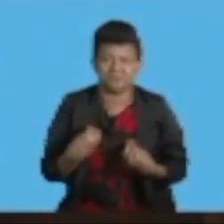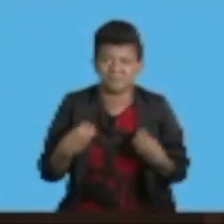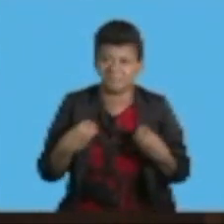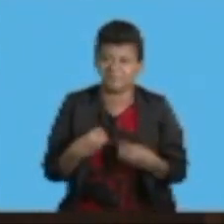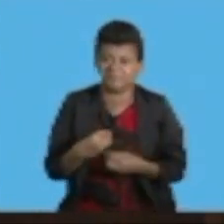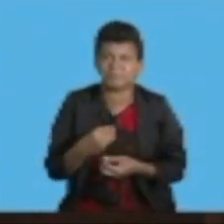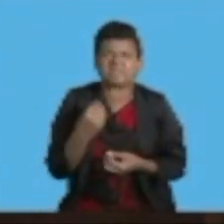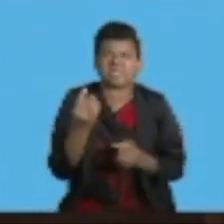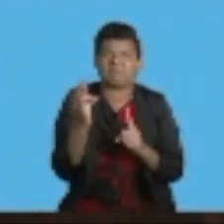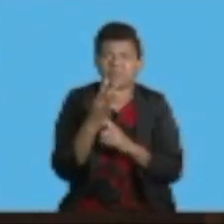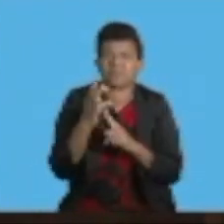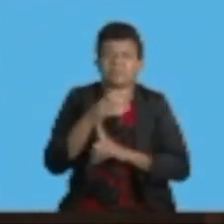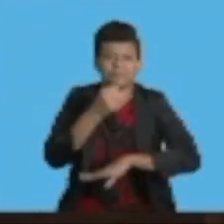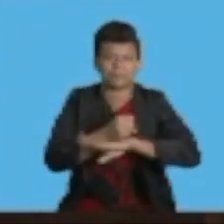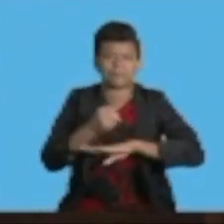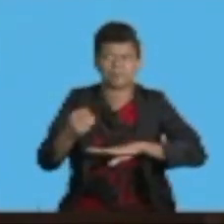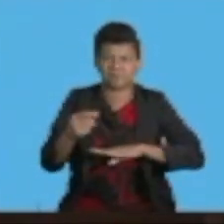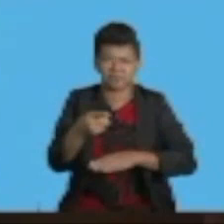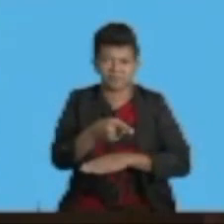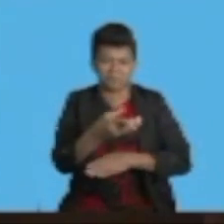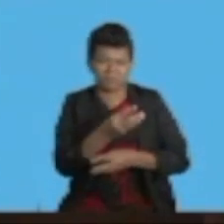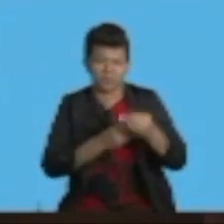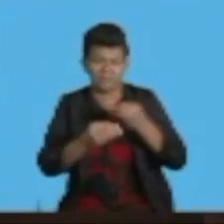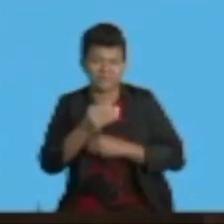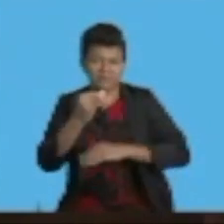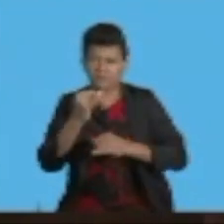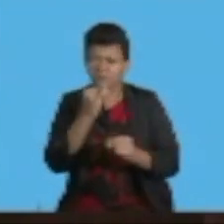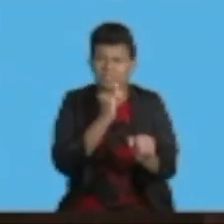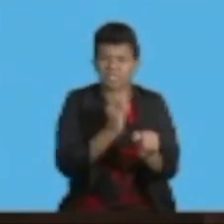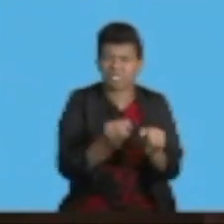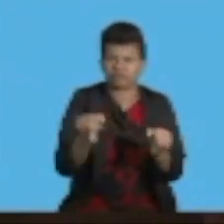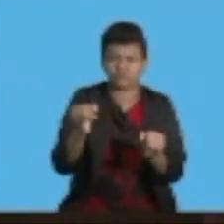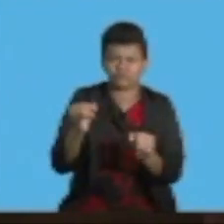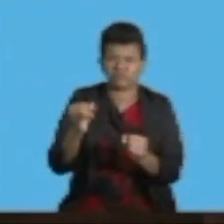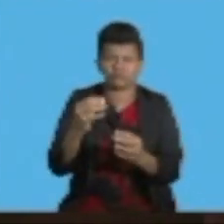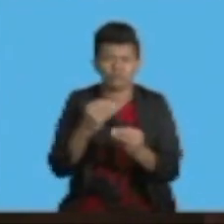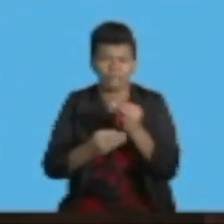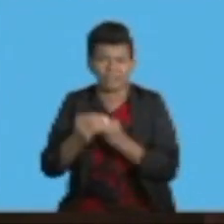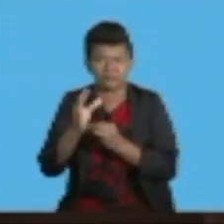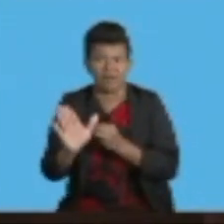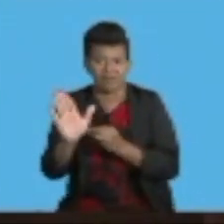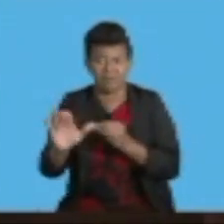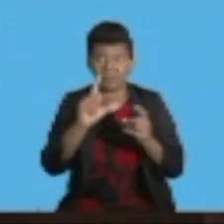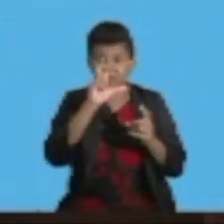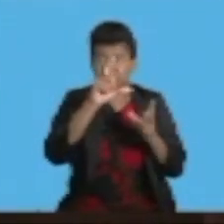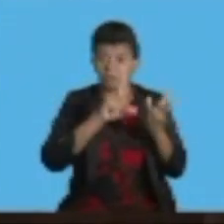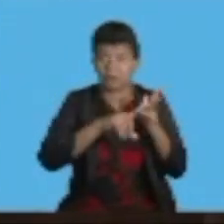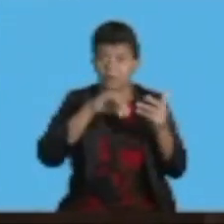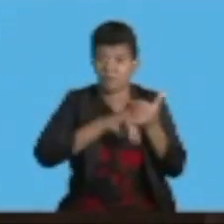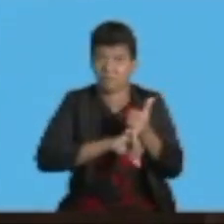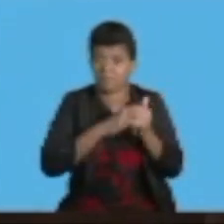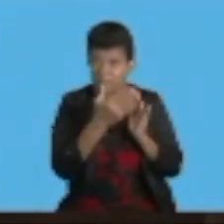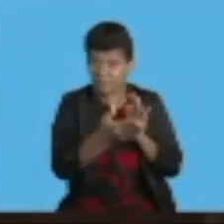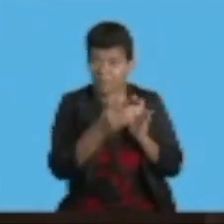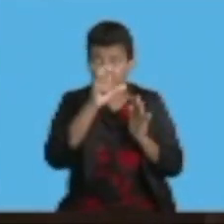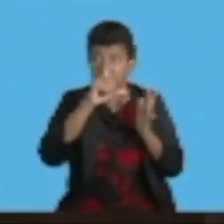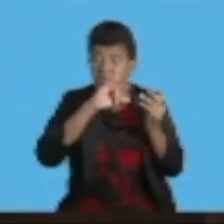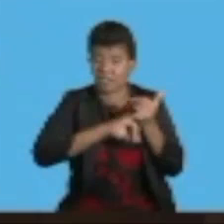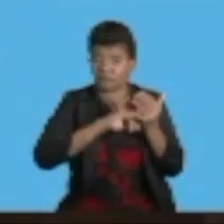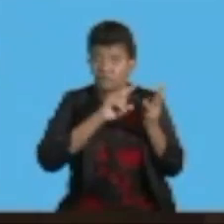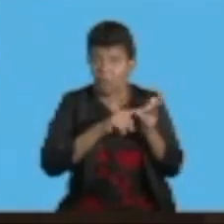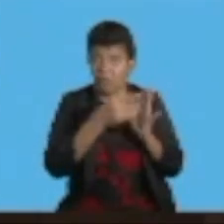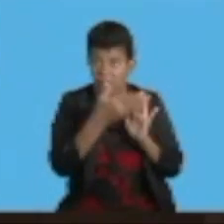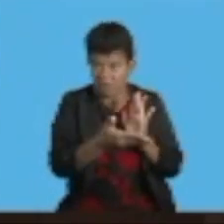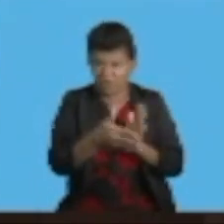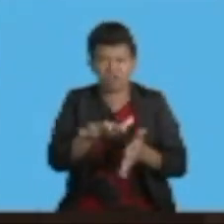departments, industry organizations, civil society, and they have come up with a draft legislation